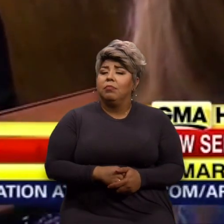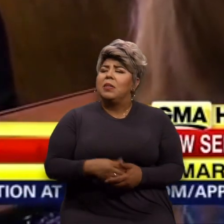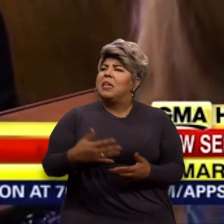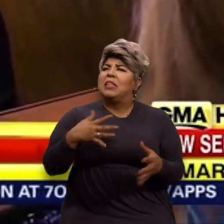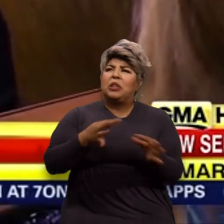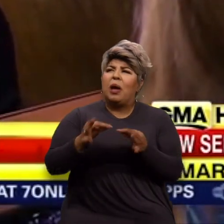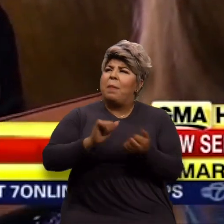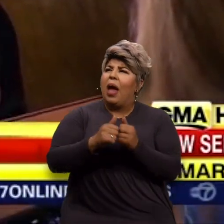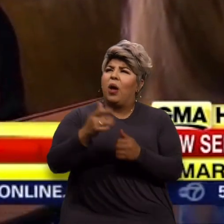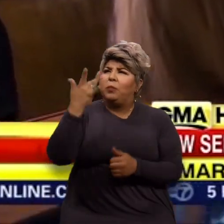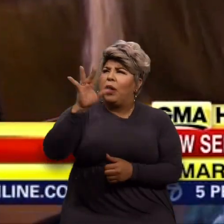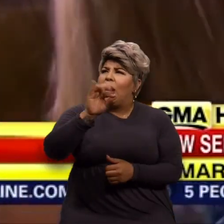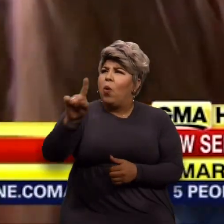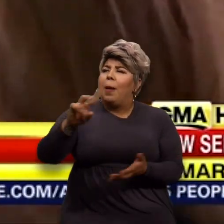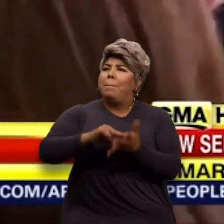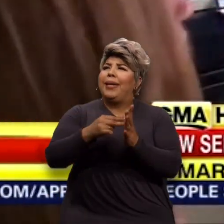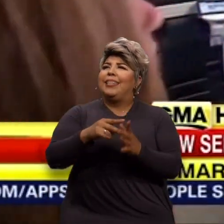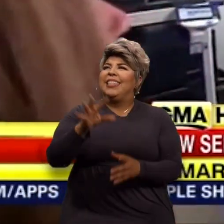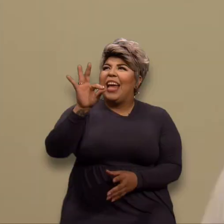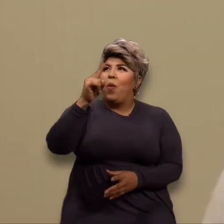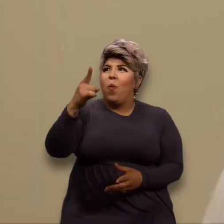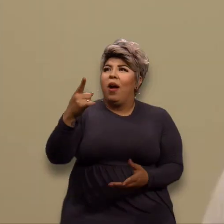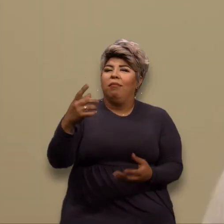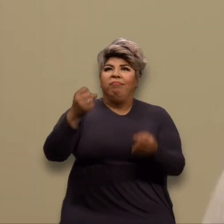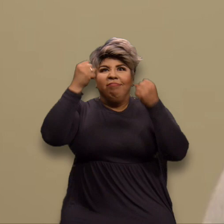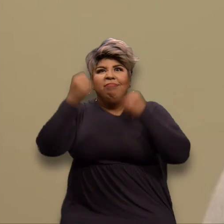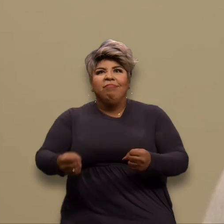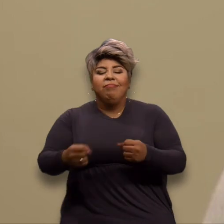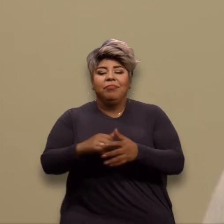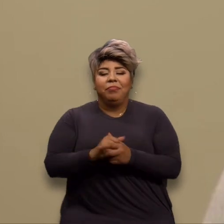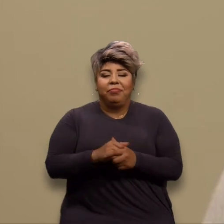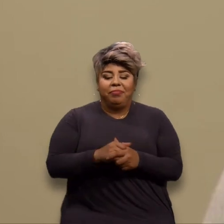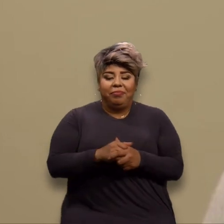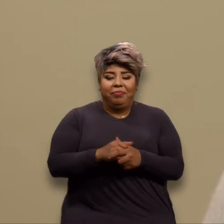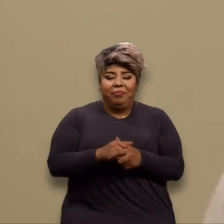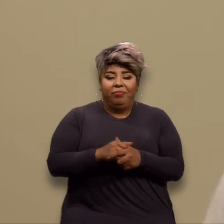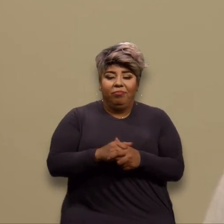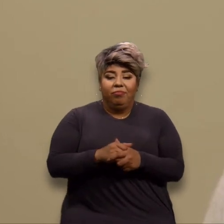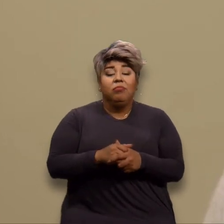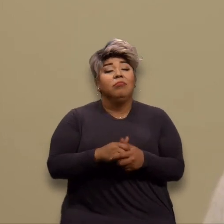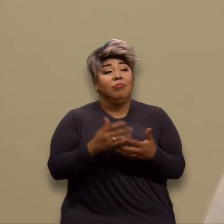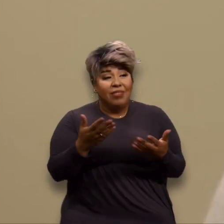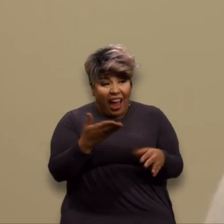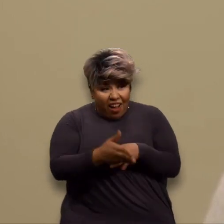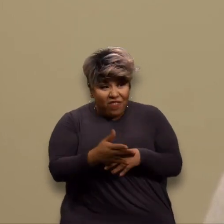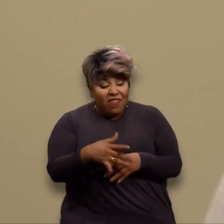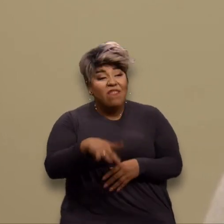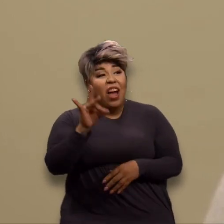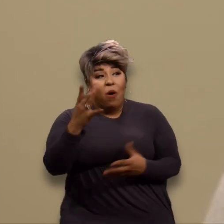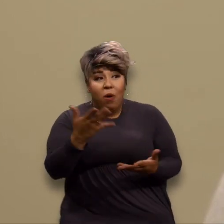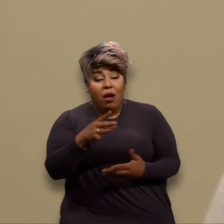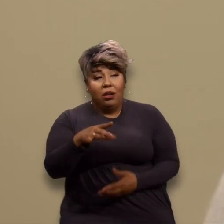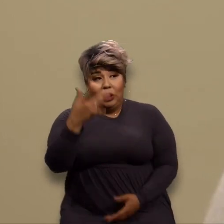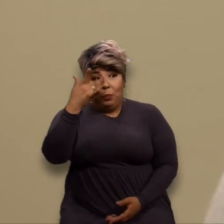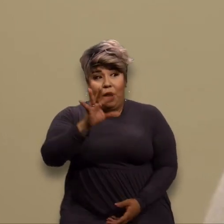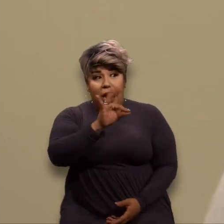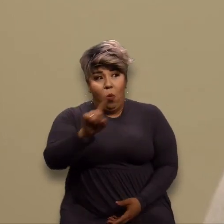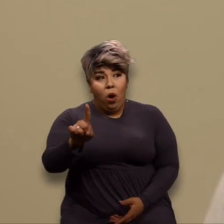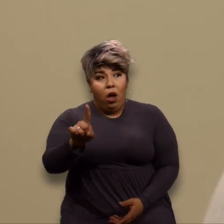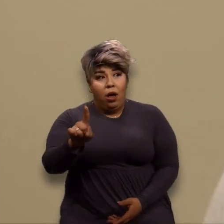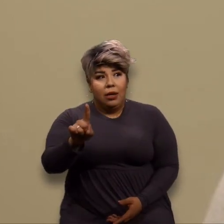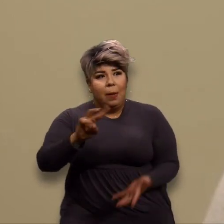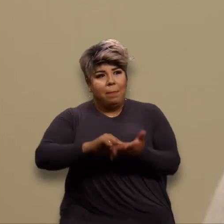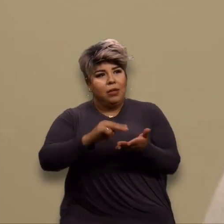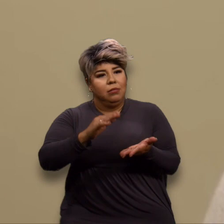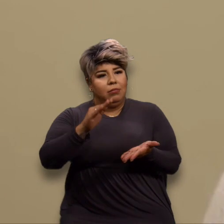smart911 as 911 on steroids. And then afterwards, I found out that smart911 cut 11